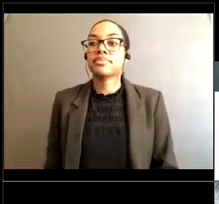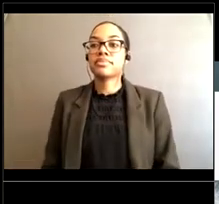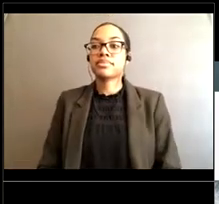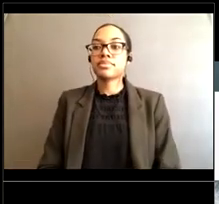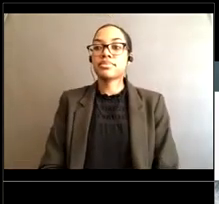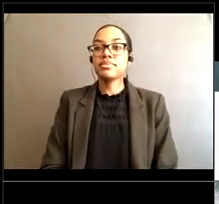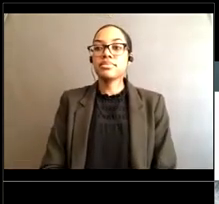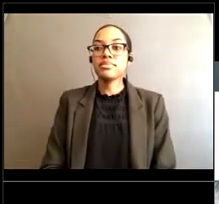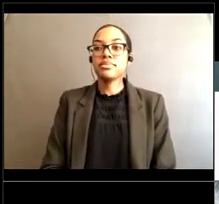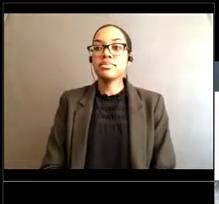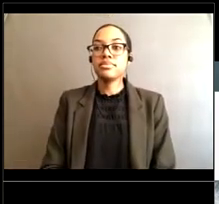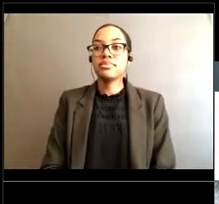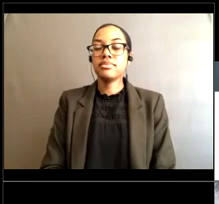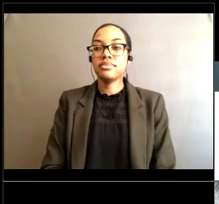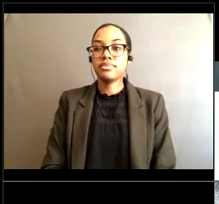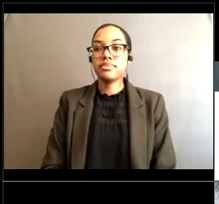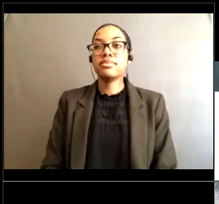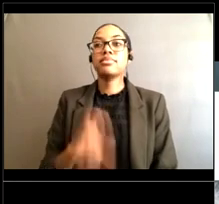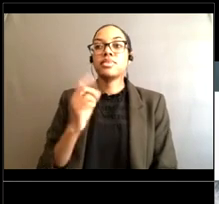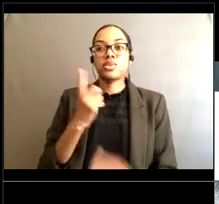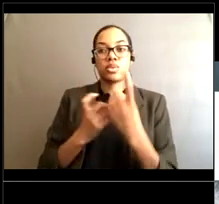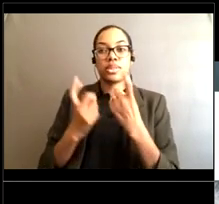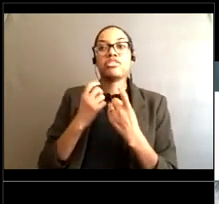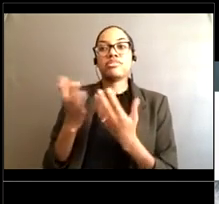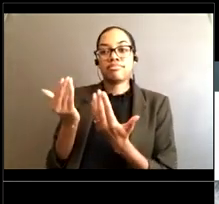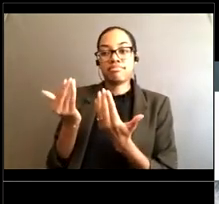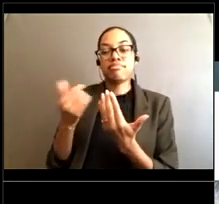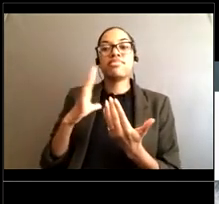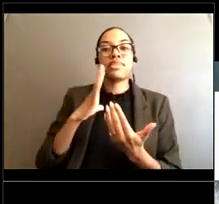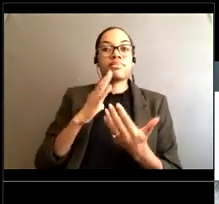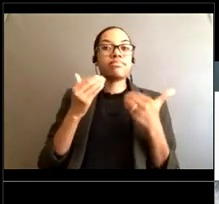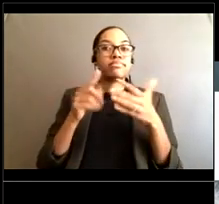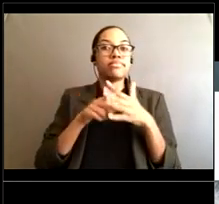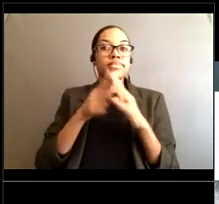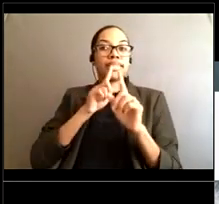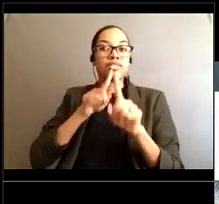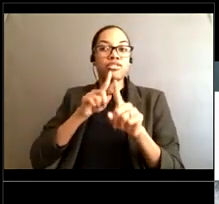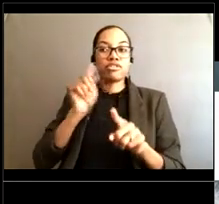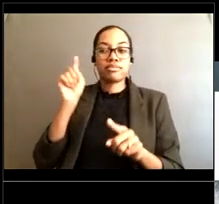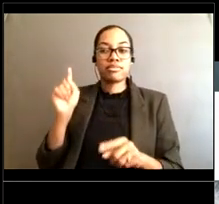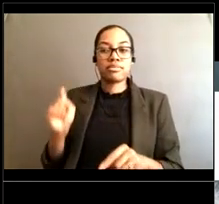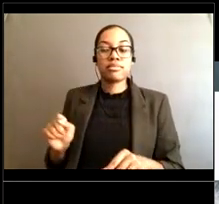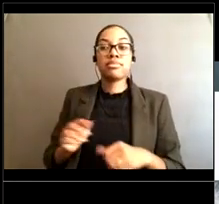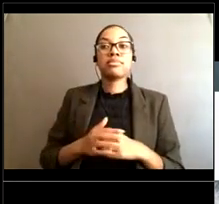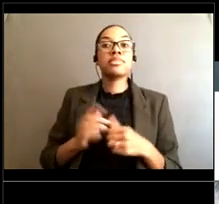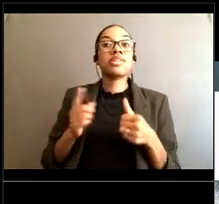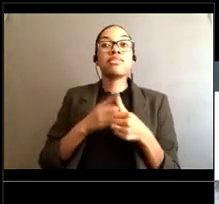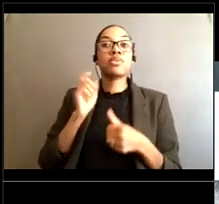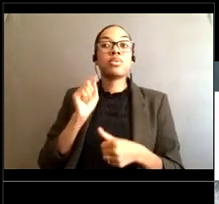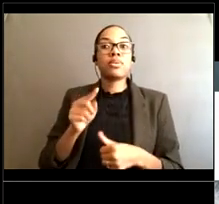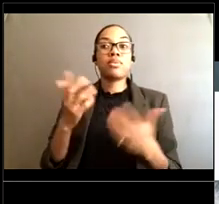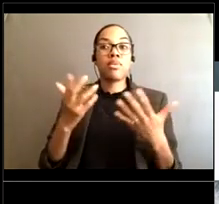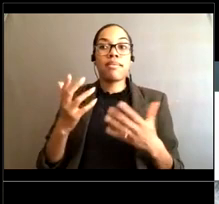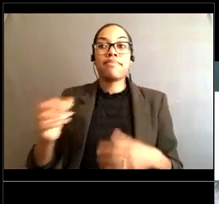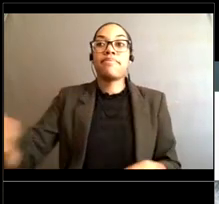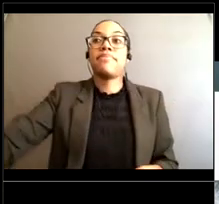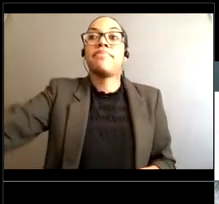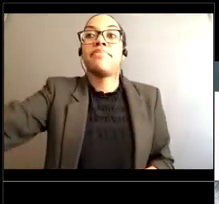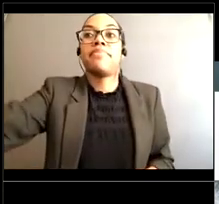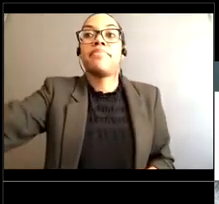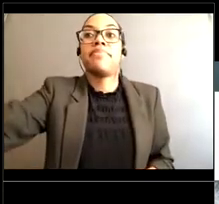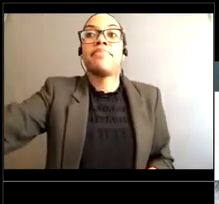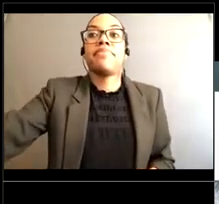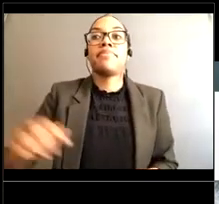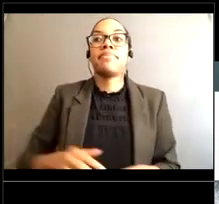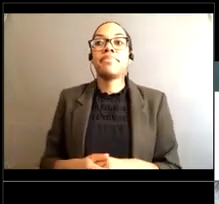Okay, now we have some questions coming in so let's get started The first question was How long does a rip